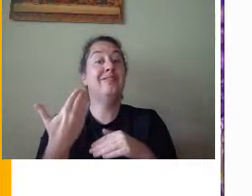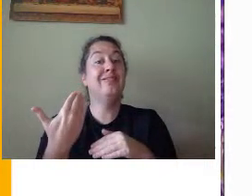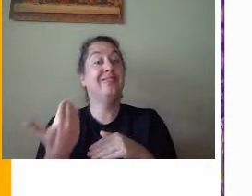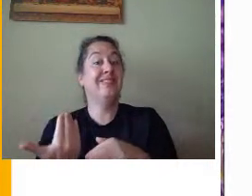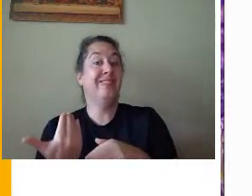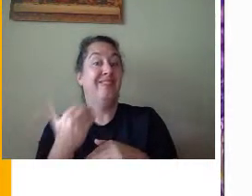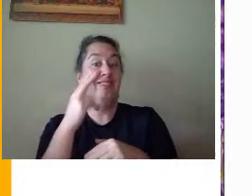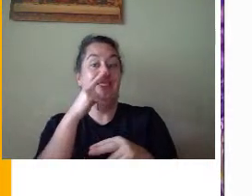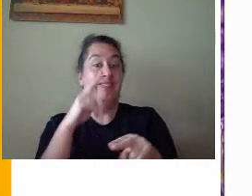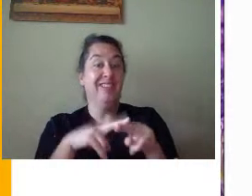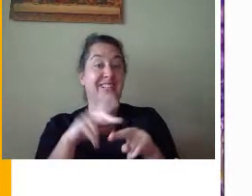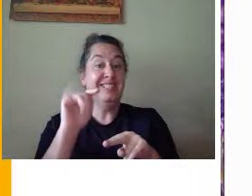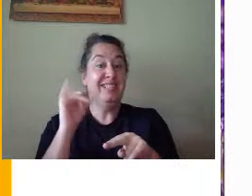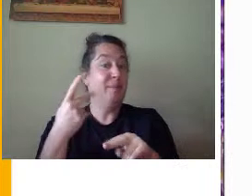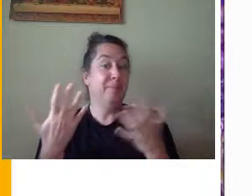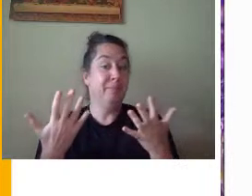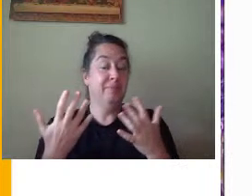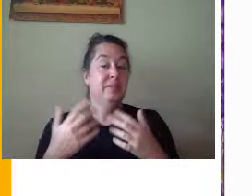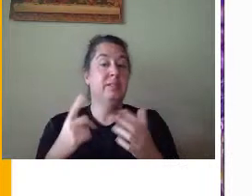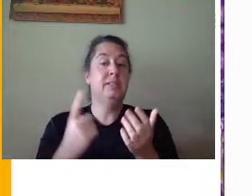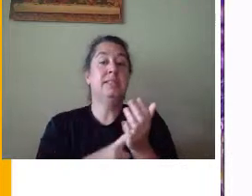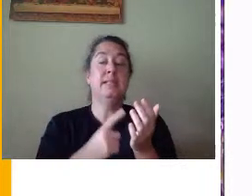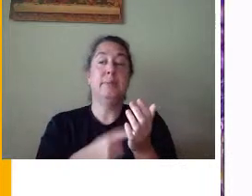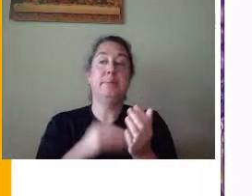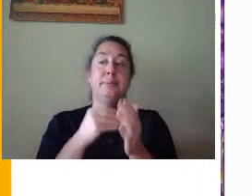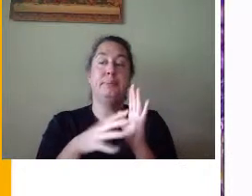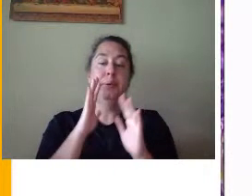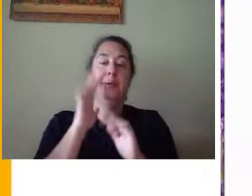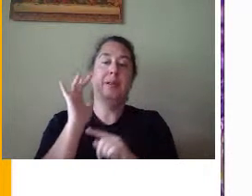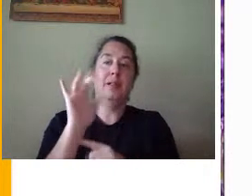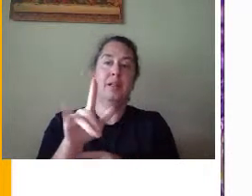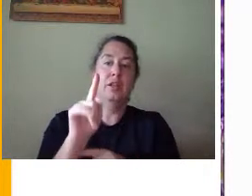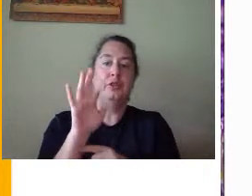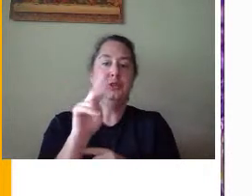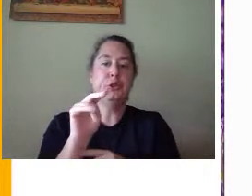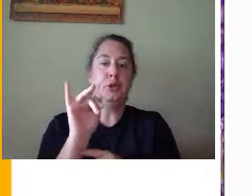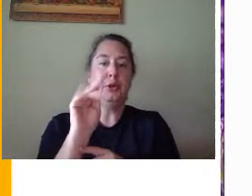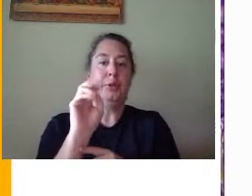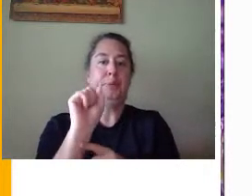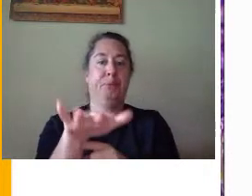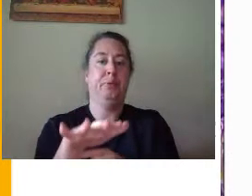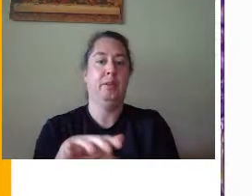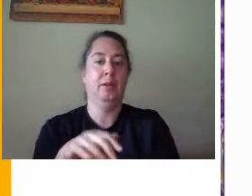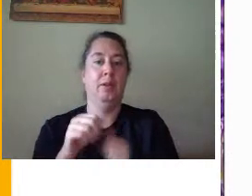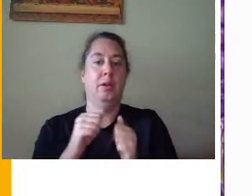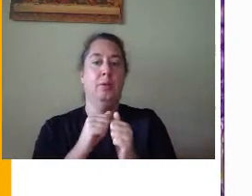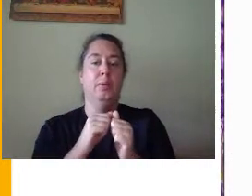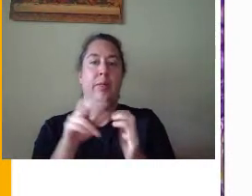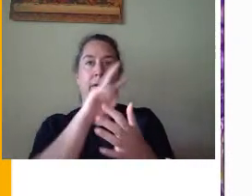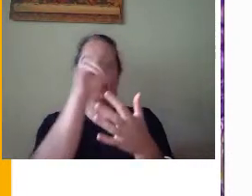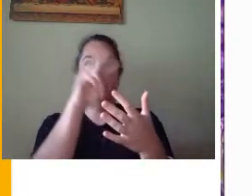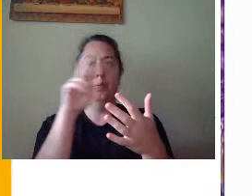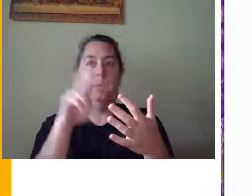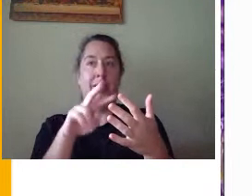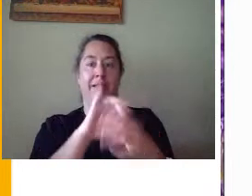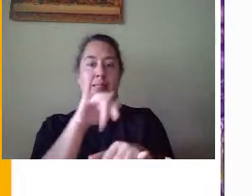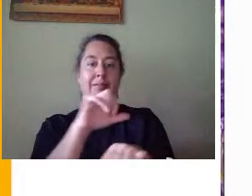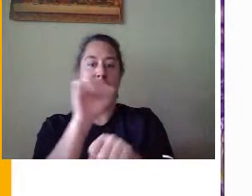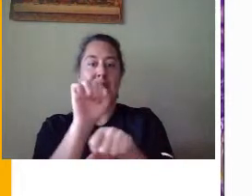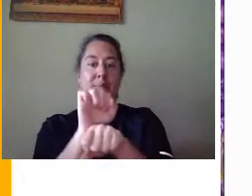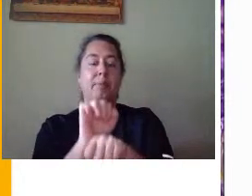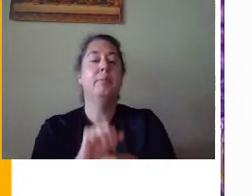that sometimes students will click turn it in without actually looking at the assignment or doing the assignment.